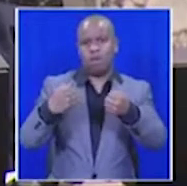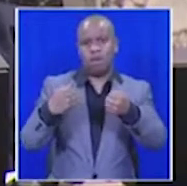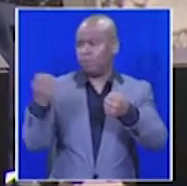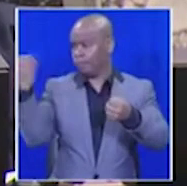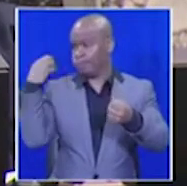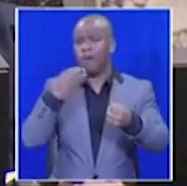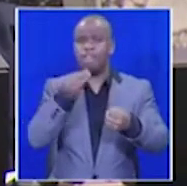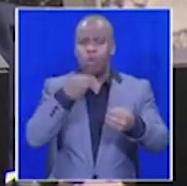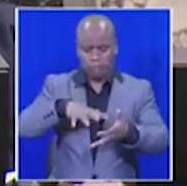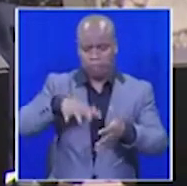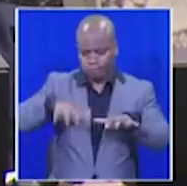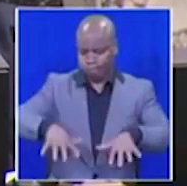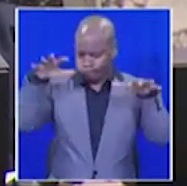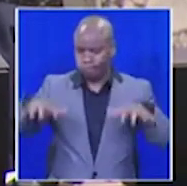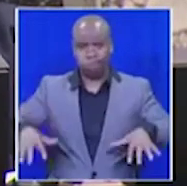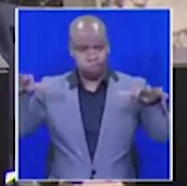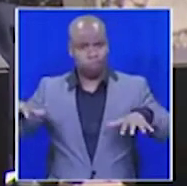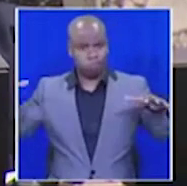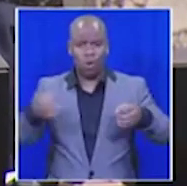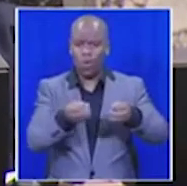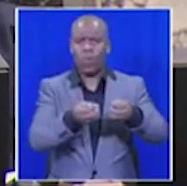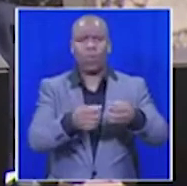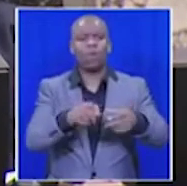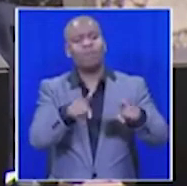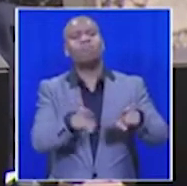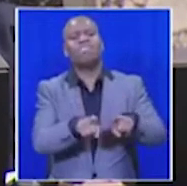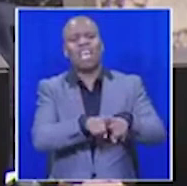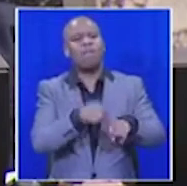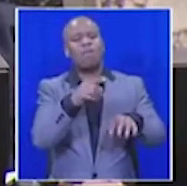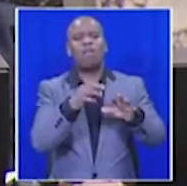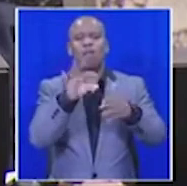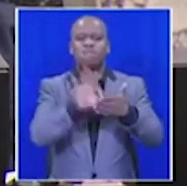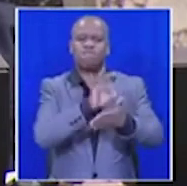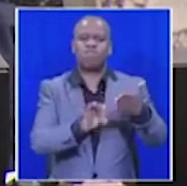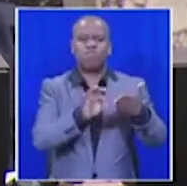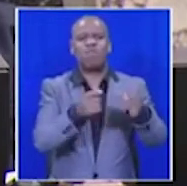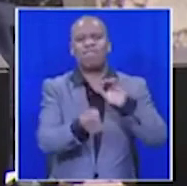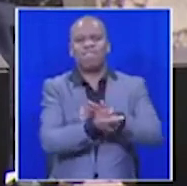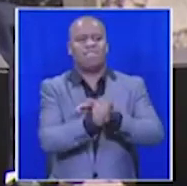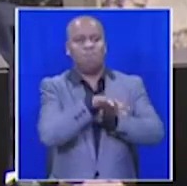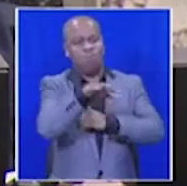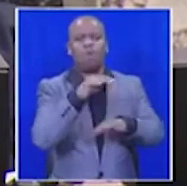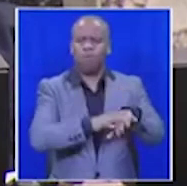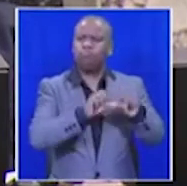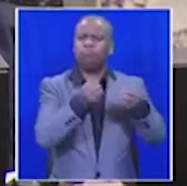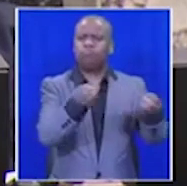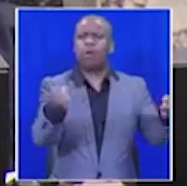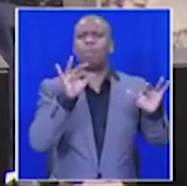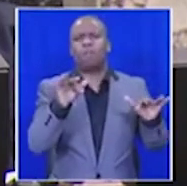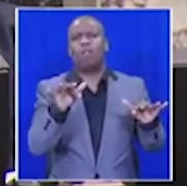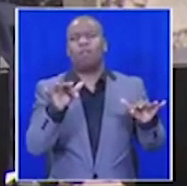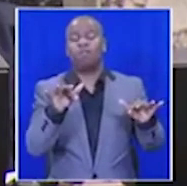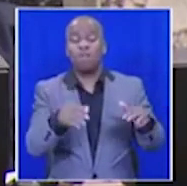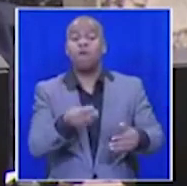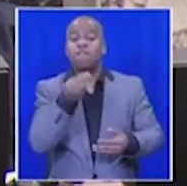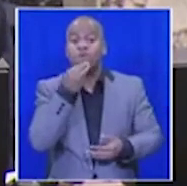incident. In fact, now with every by-election, you will find the same situation. And I think then one can't advance the argument to say that those food